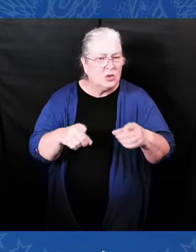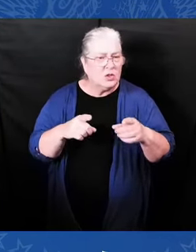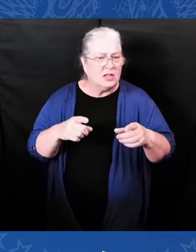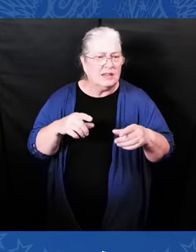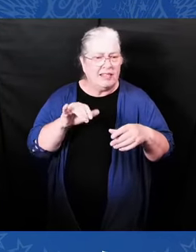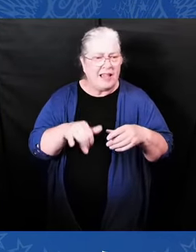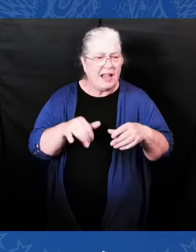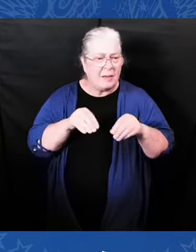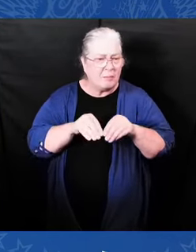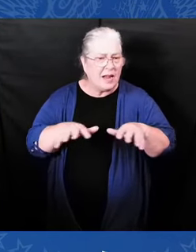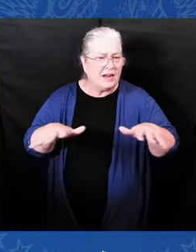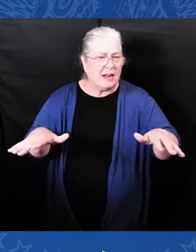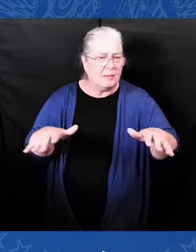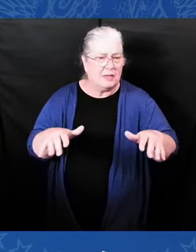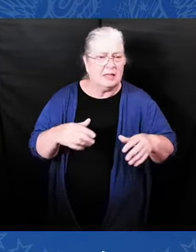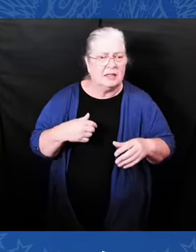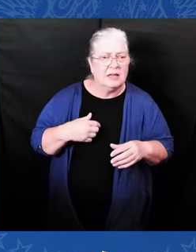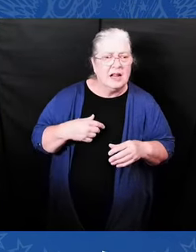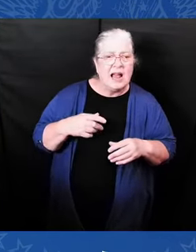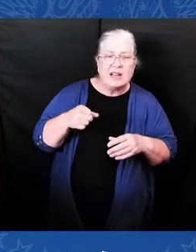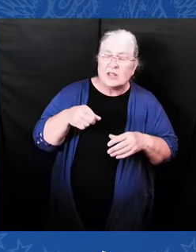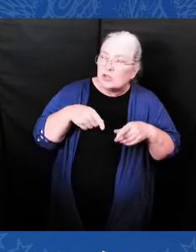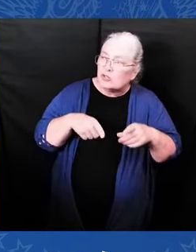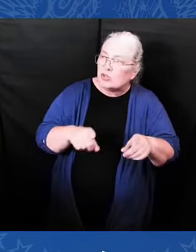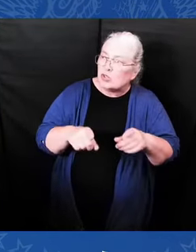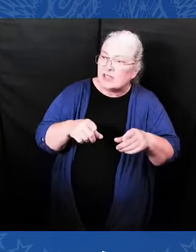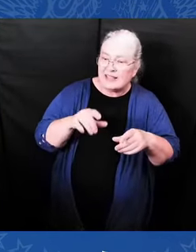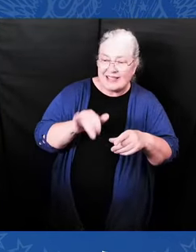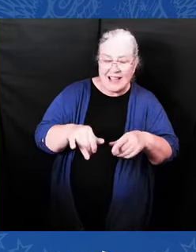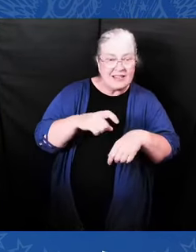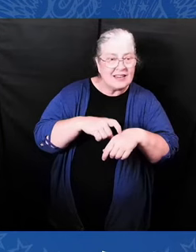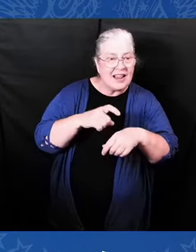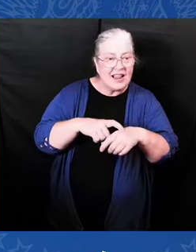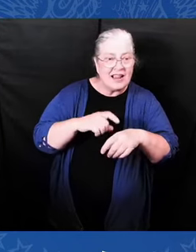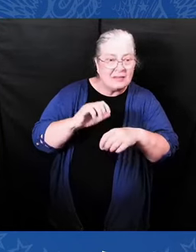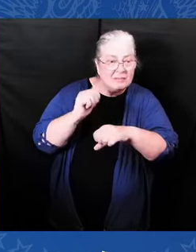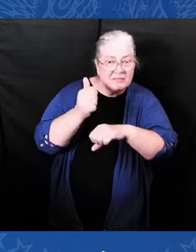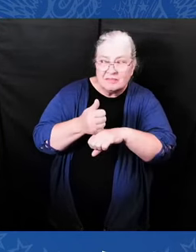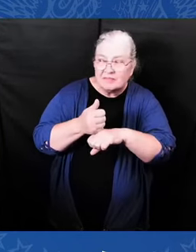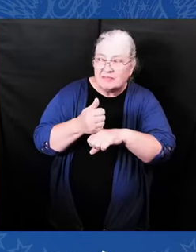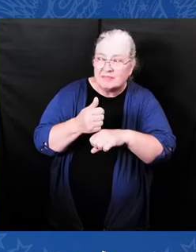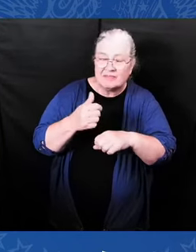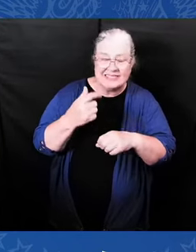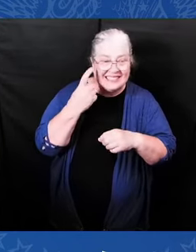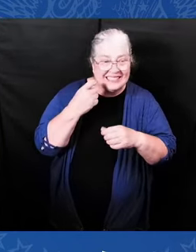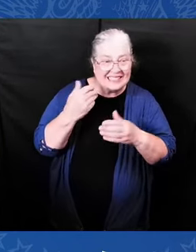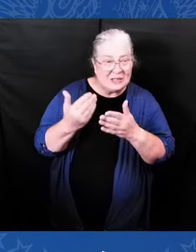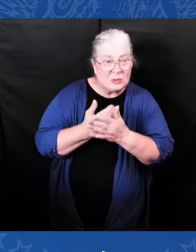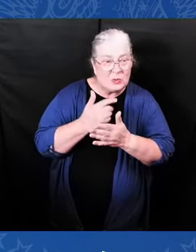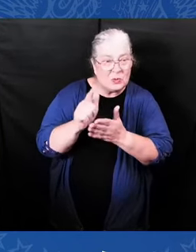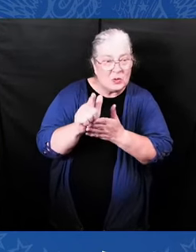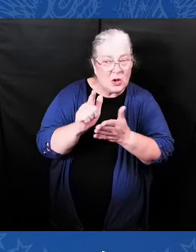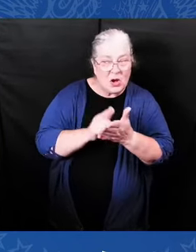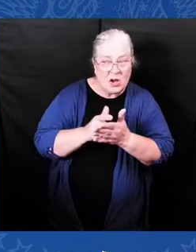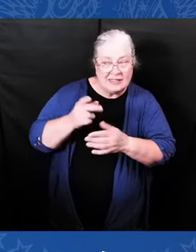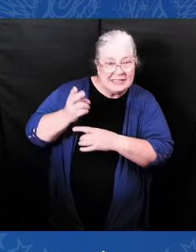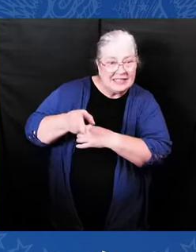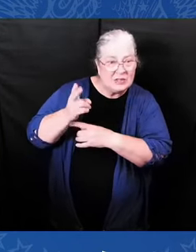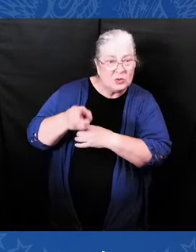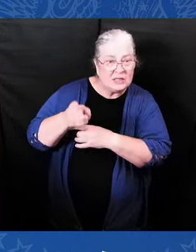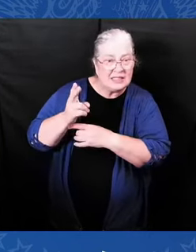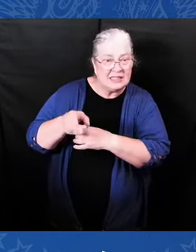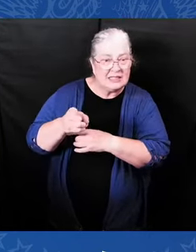on promises made and promises kept. We must get the word out. With so much information and outright